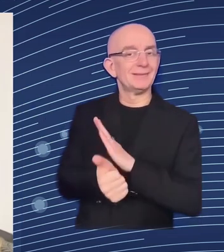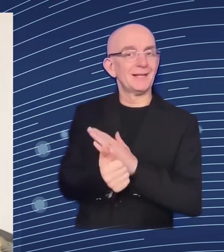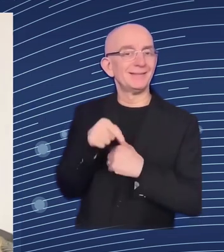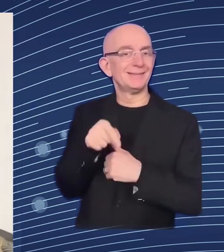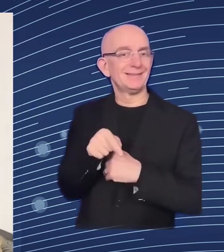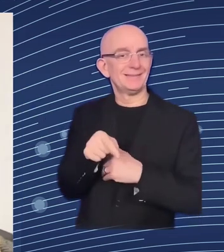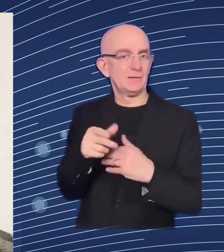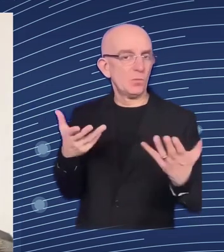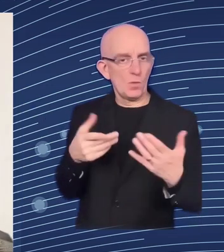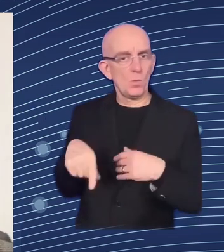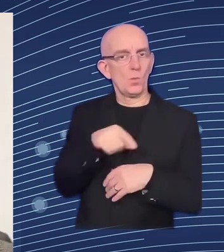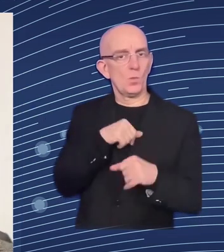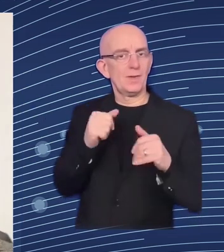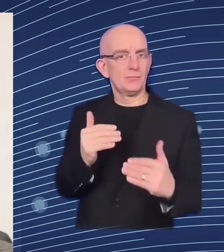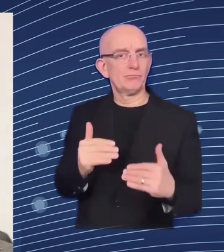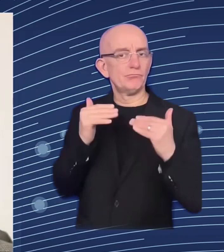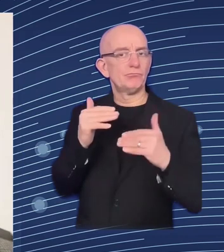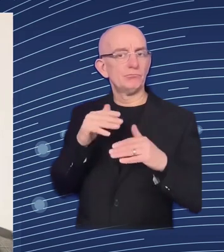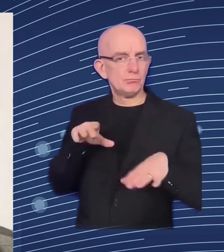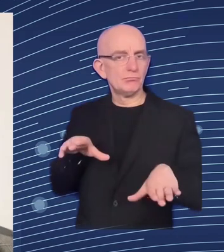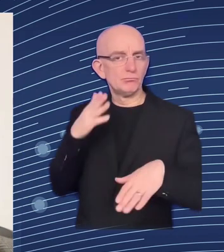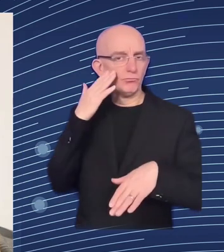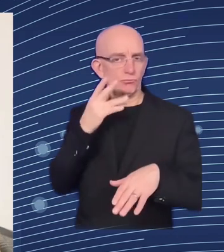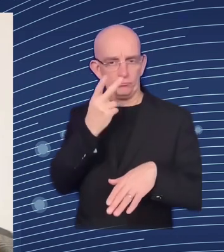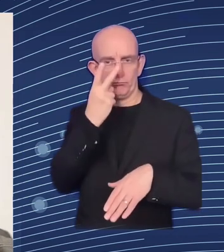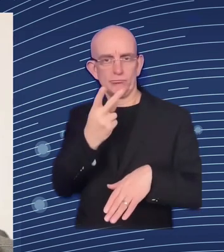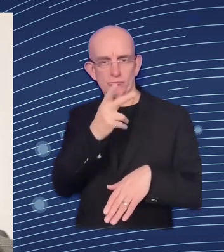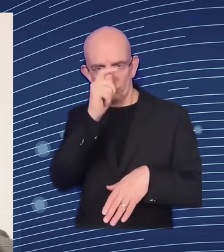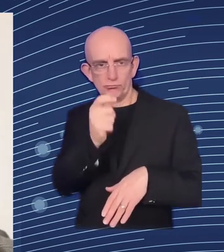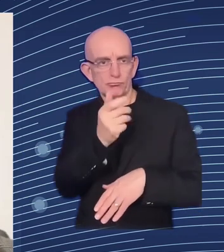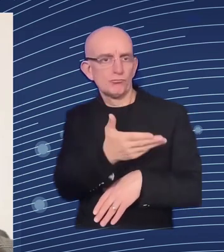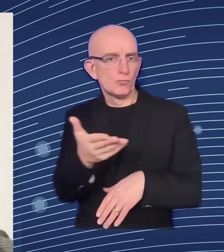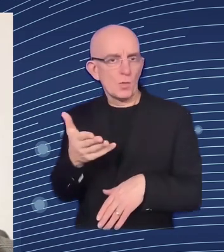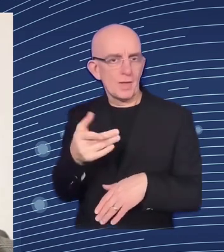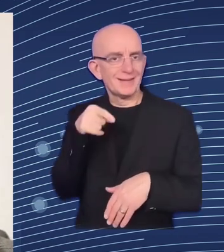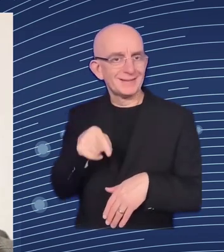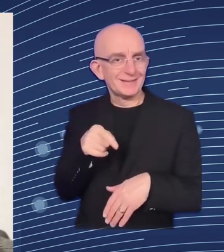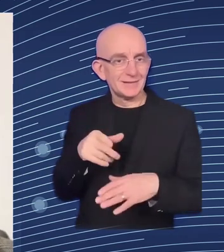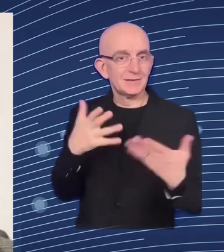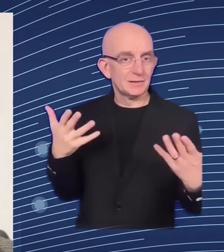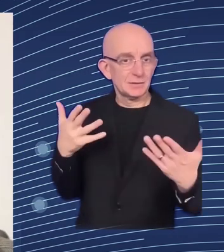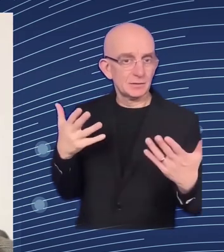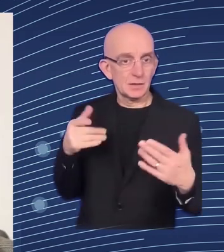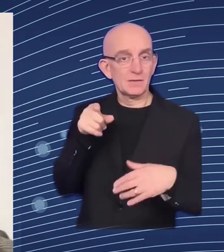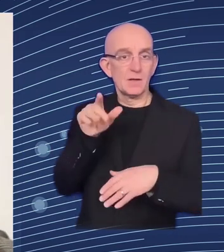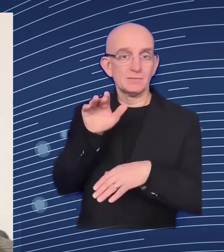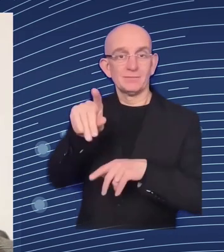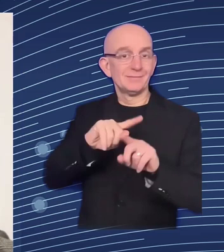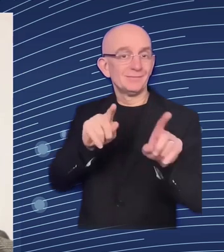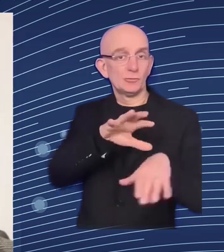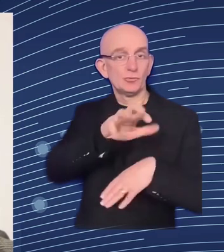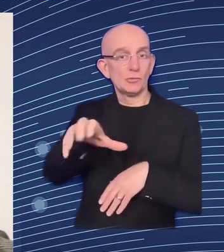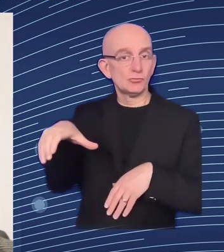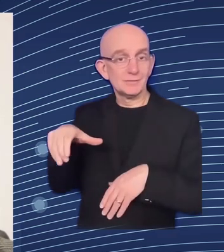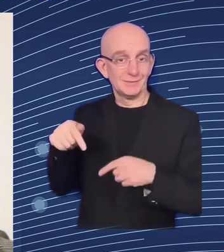and skill and and and and uh and education uh schemes so this is an important thing that